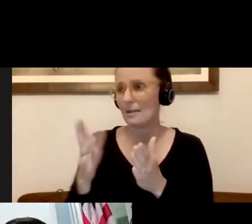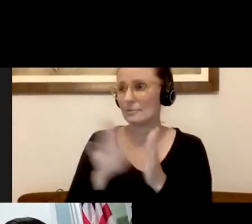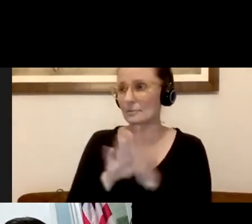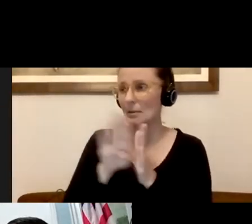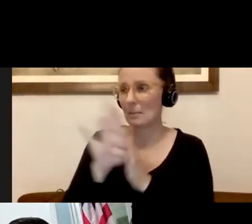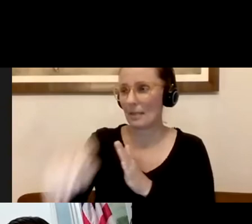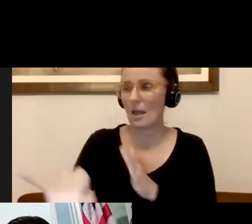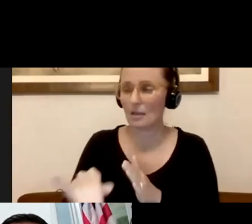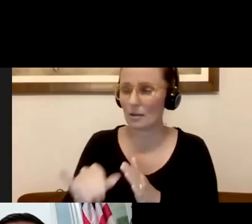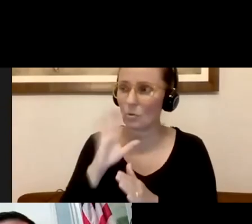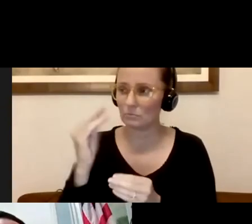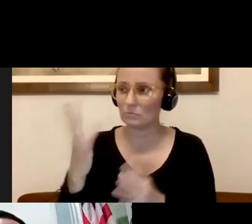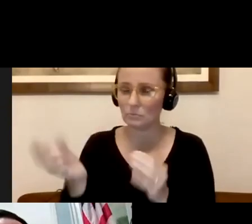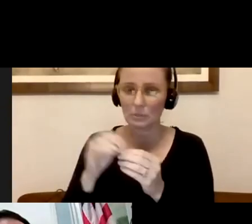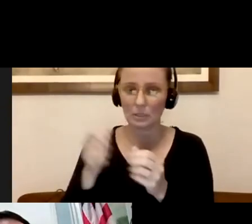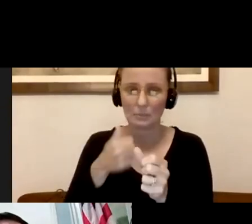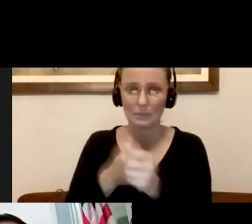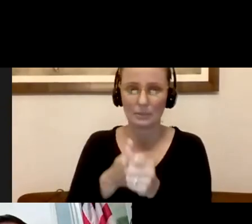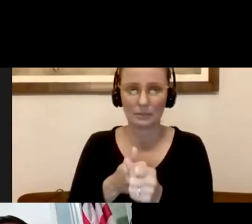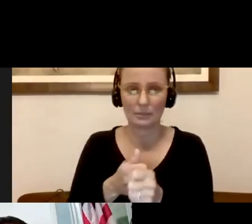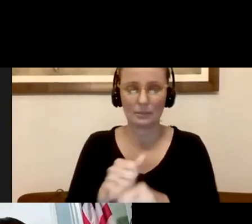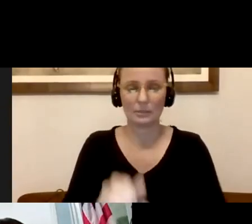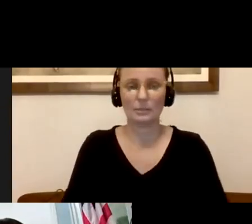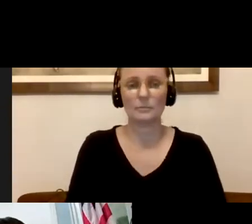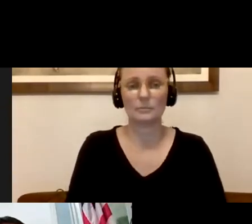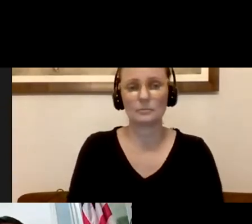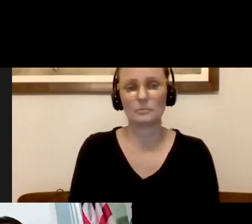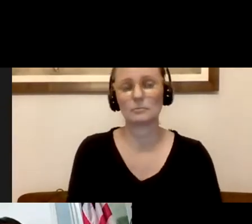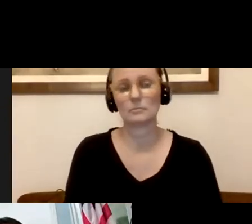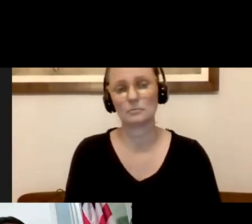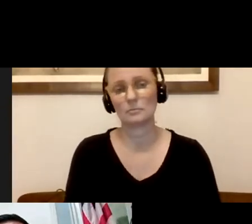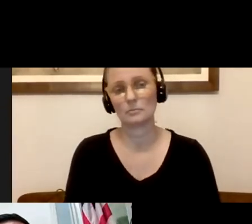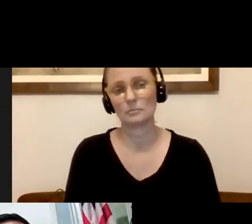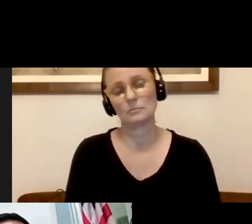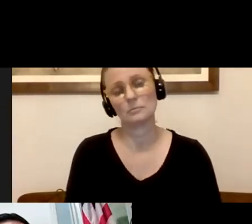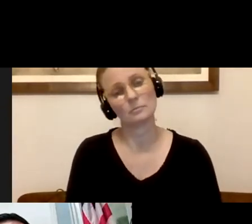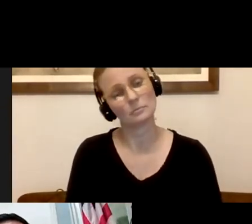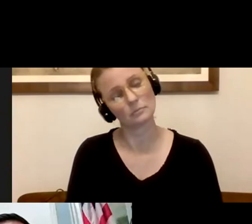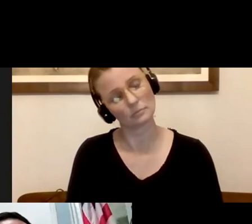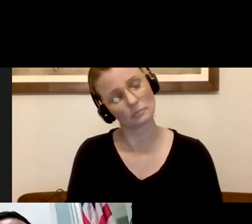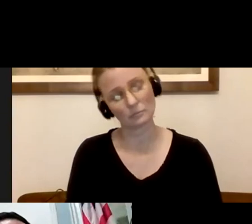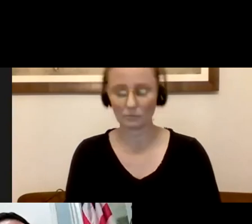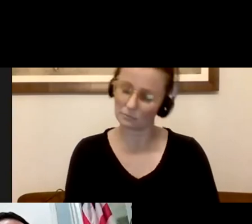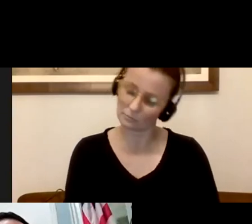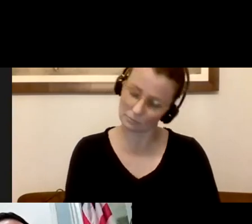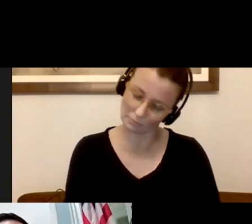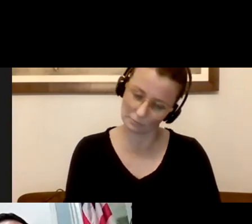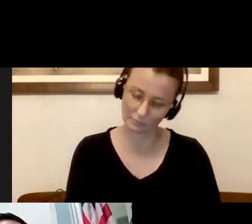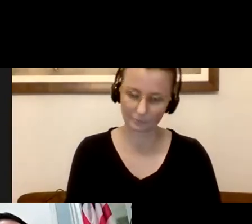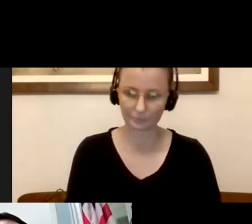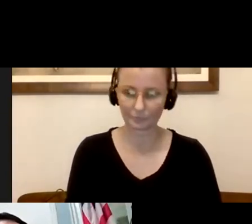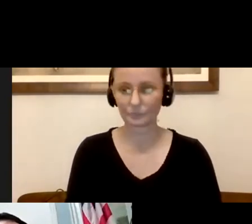more updates. Along those lines, going to ask another question that was submitted in advance. How often will residents be able to get tested?